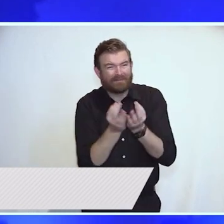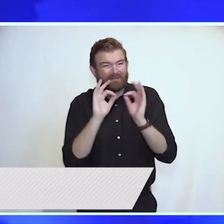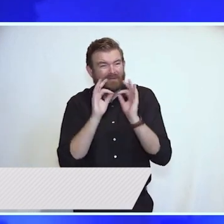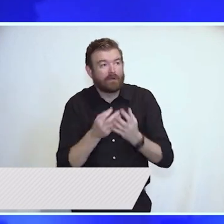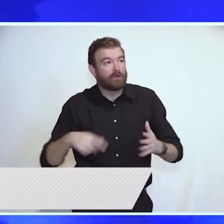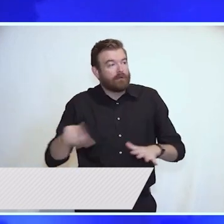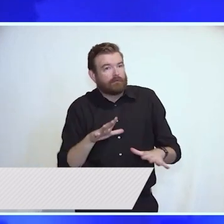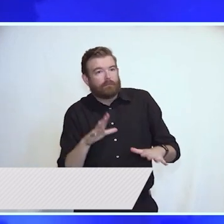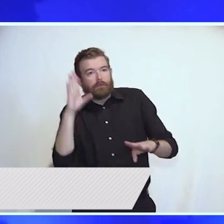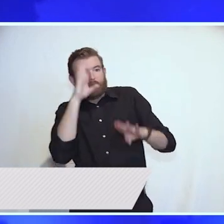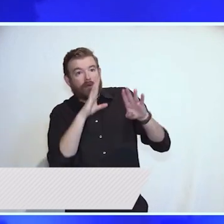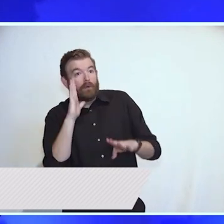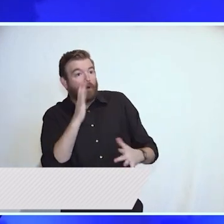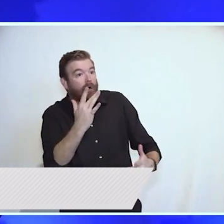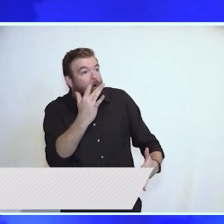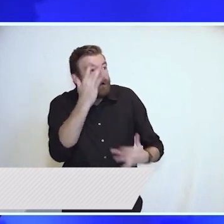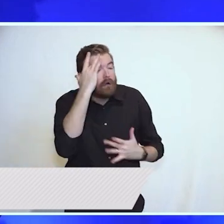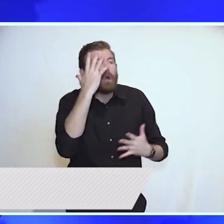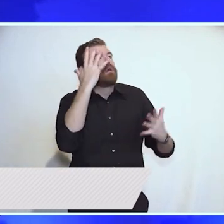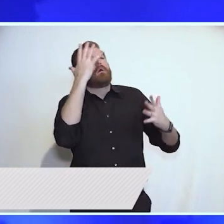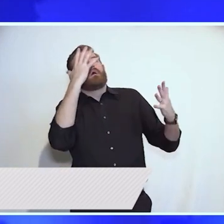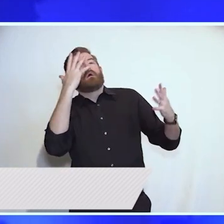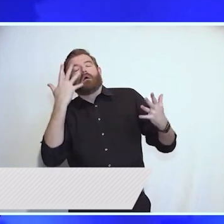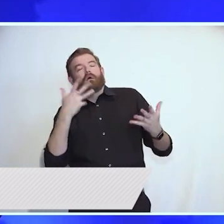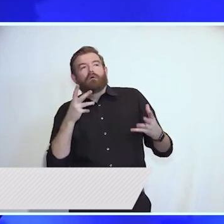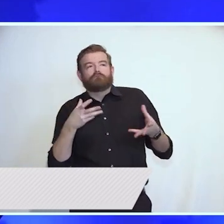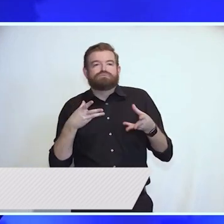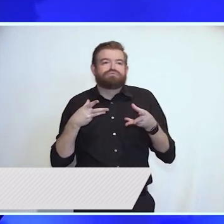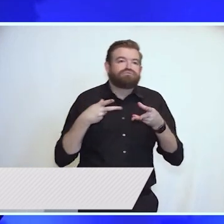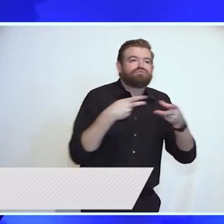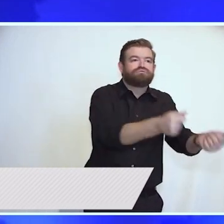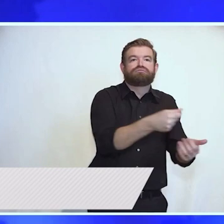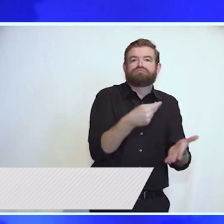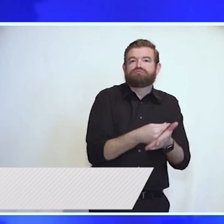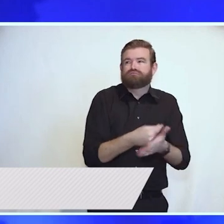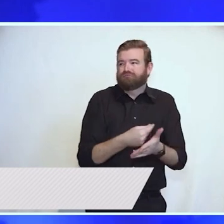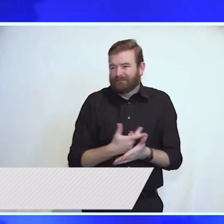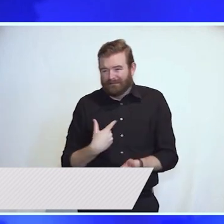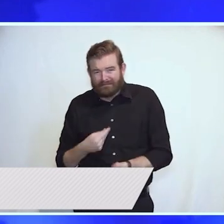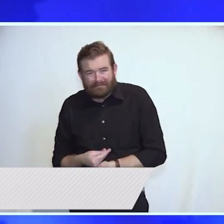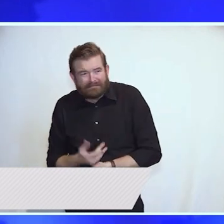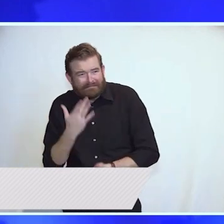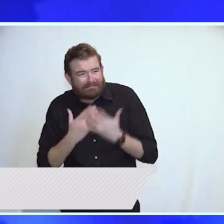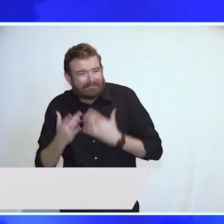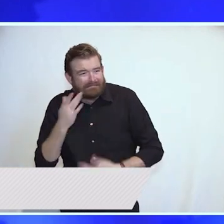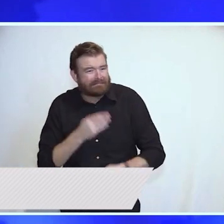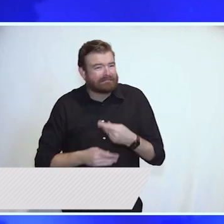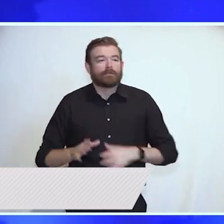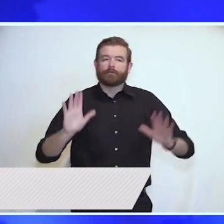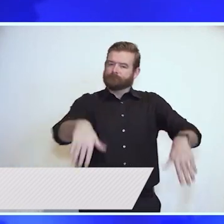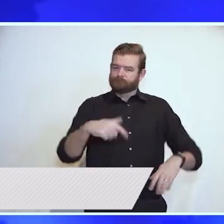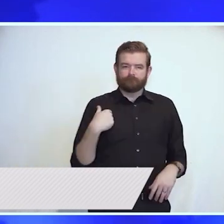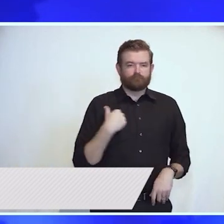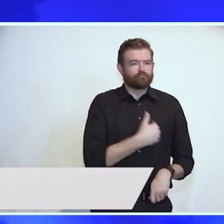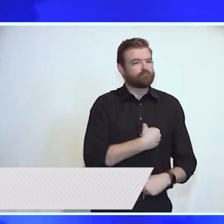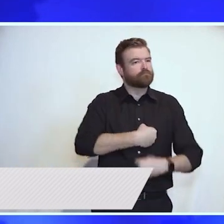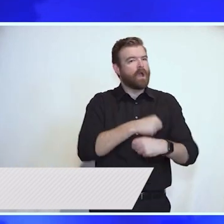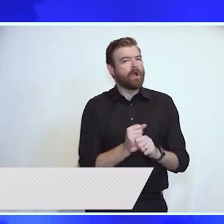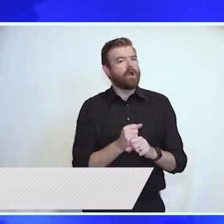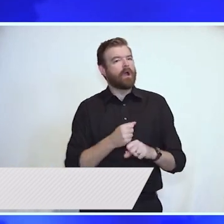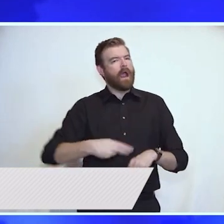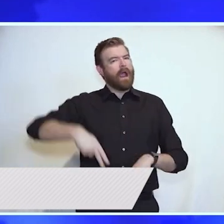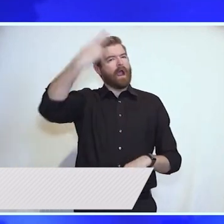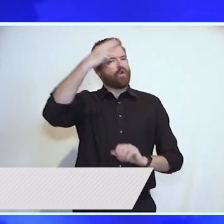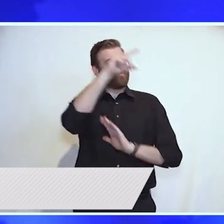high-cost prescription away from financial insecurity. But we are making high-quality healthcare both more affordable